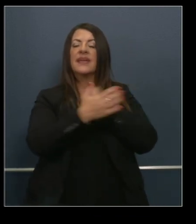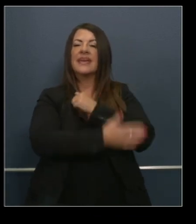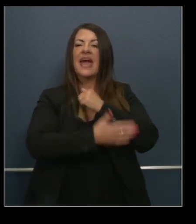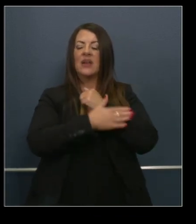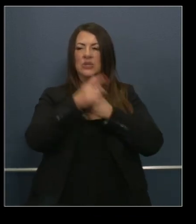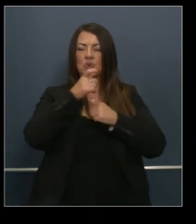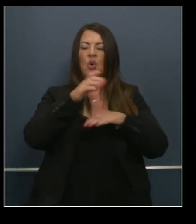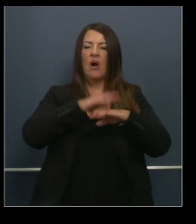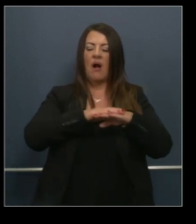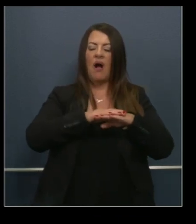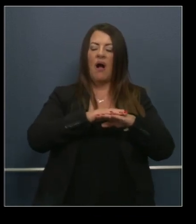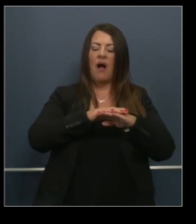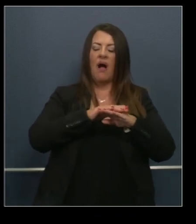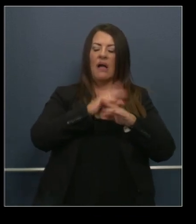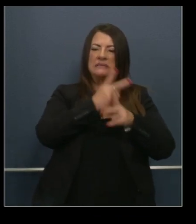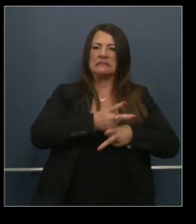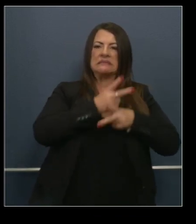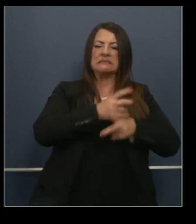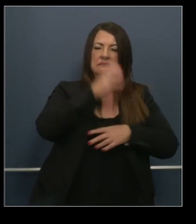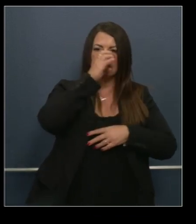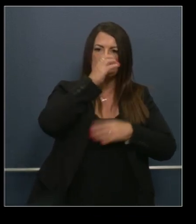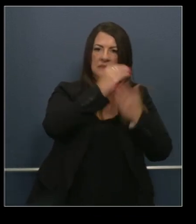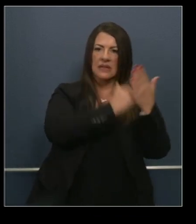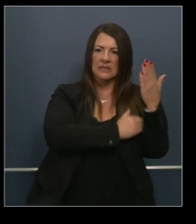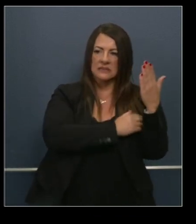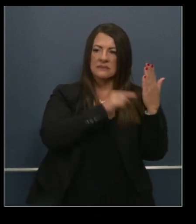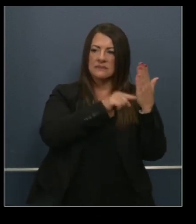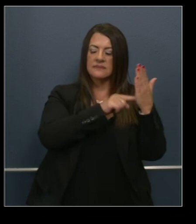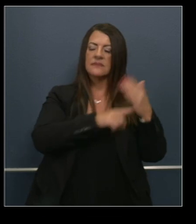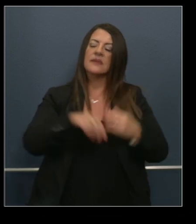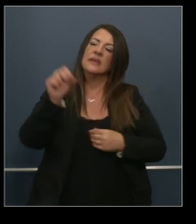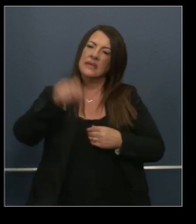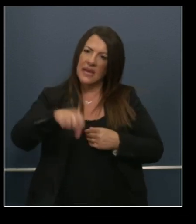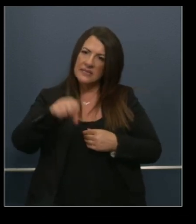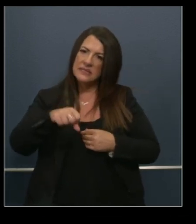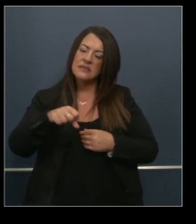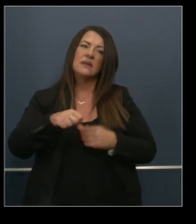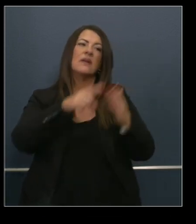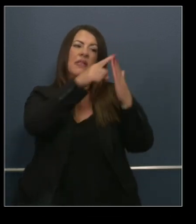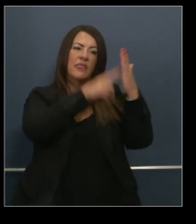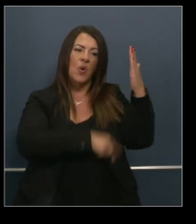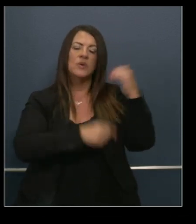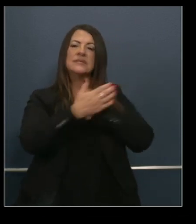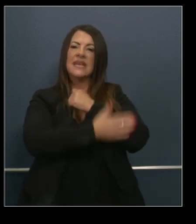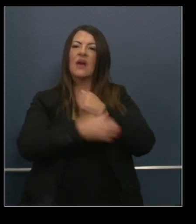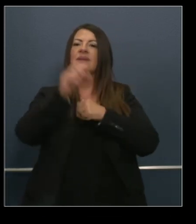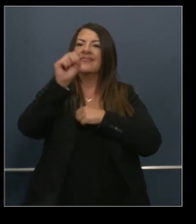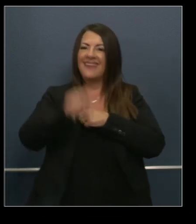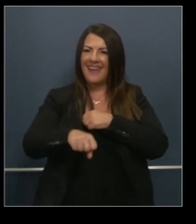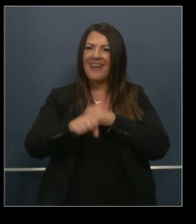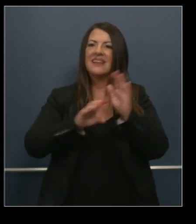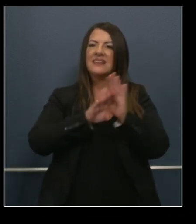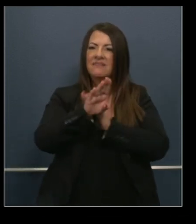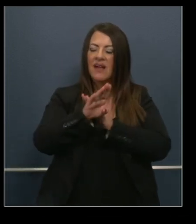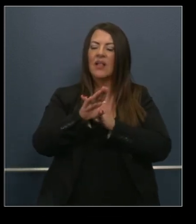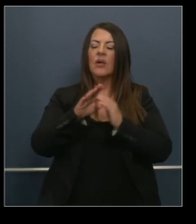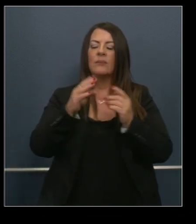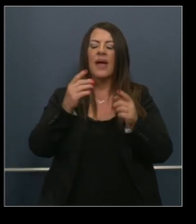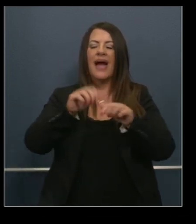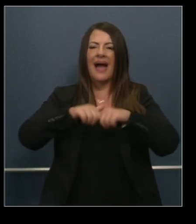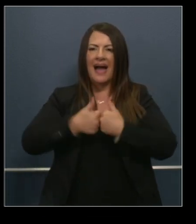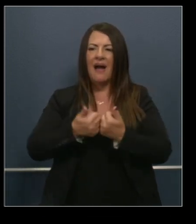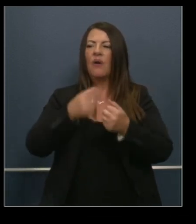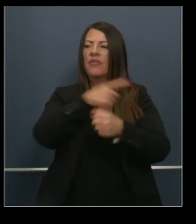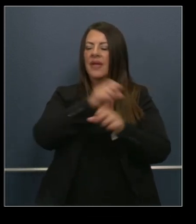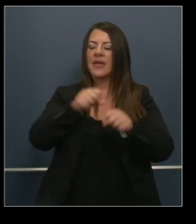created can be developed further for similar kind of convening